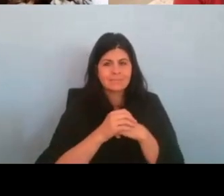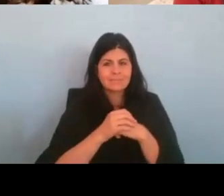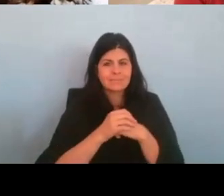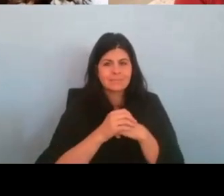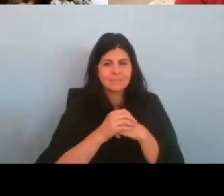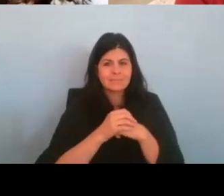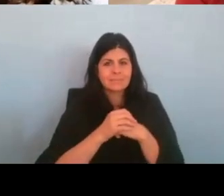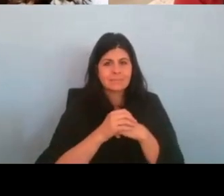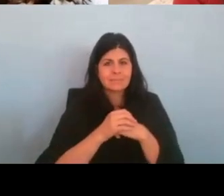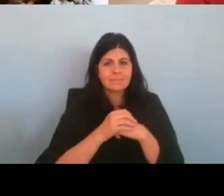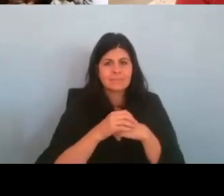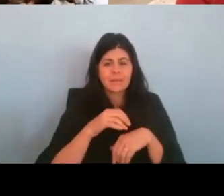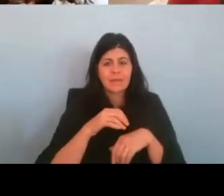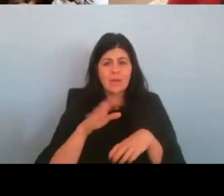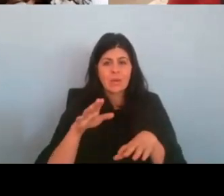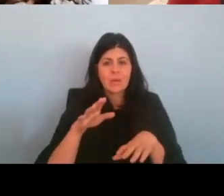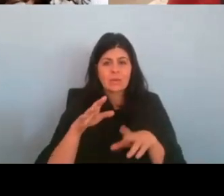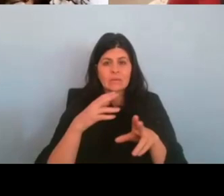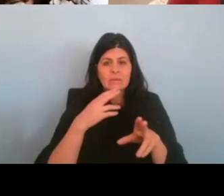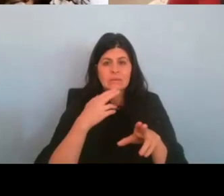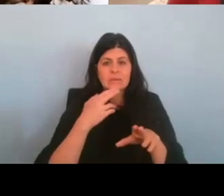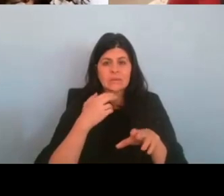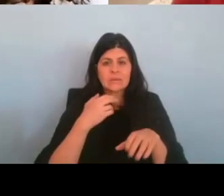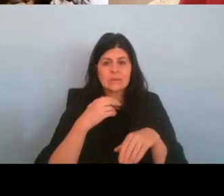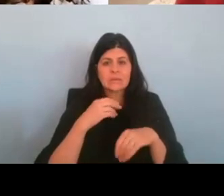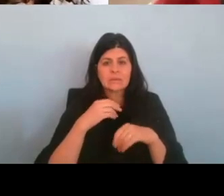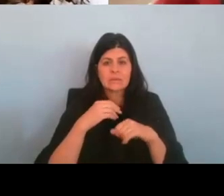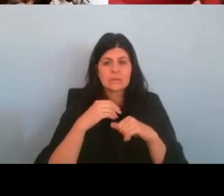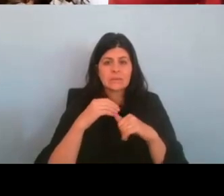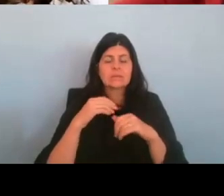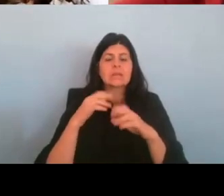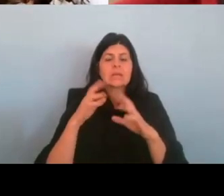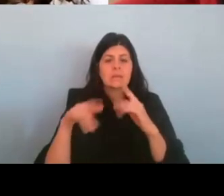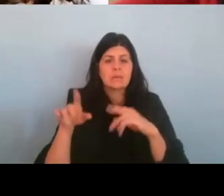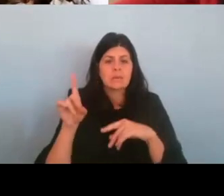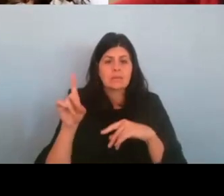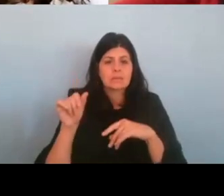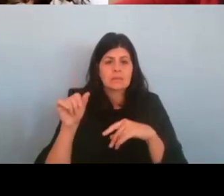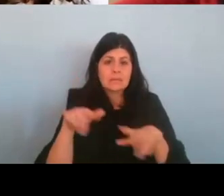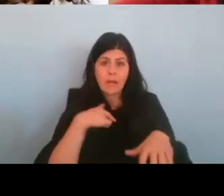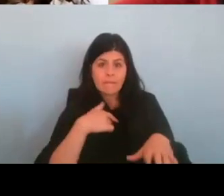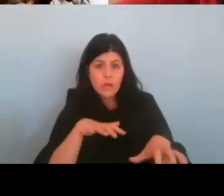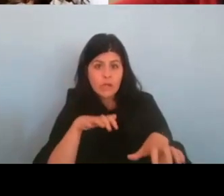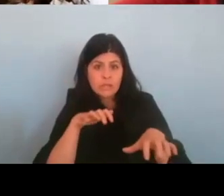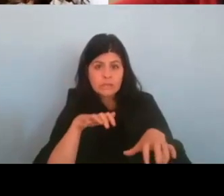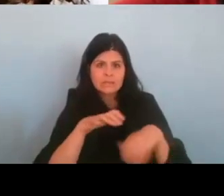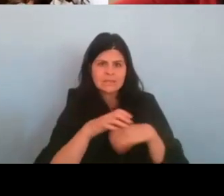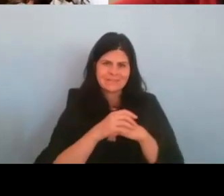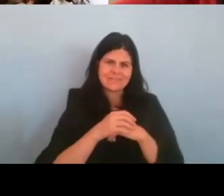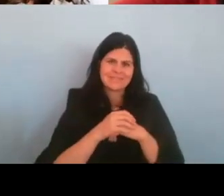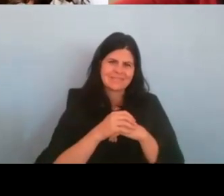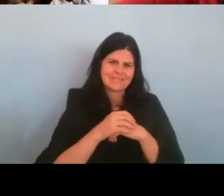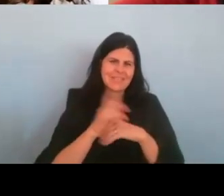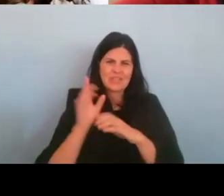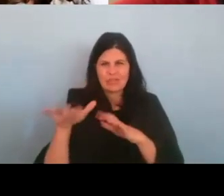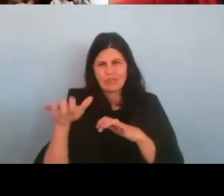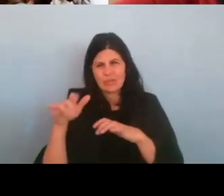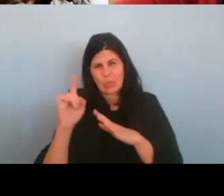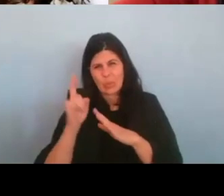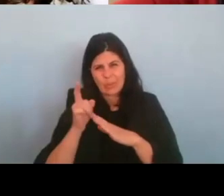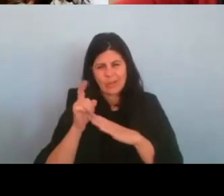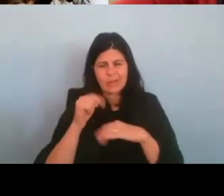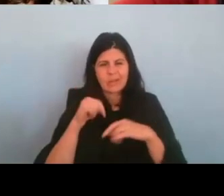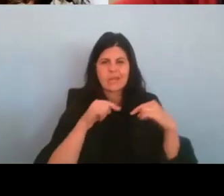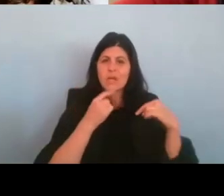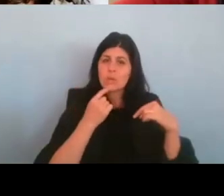it's funny cause 13 was our second film, but it's done, but it's also disability focused. Oh, did I freeze? Yes. You froze for a moment. If you want, you were just,